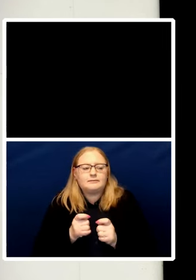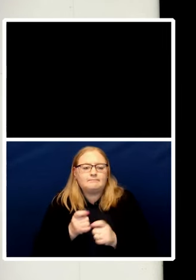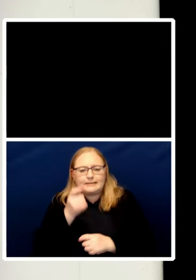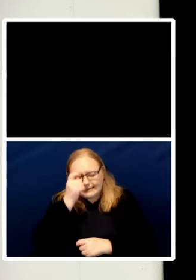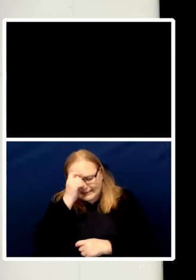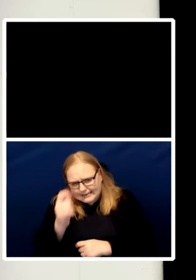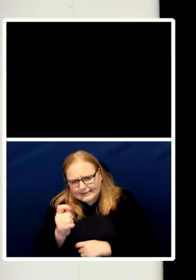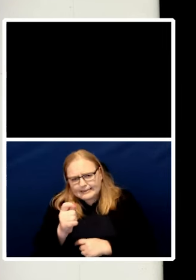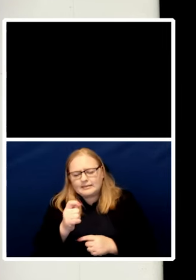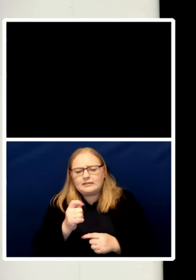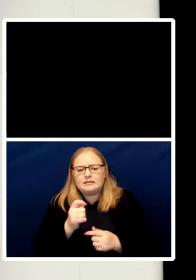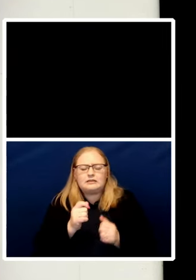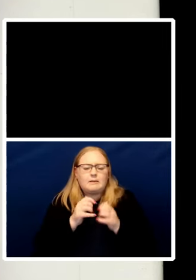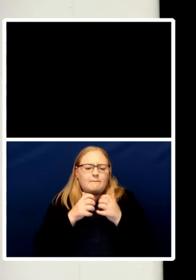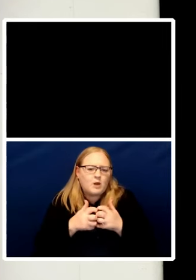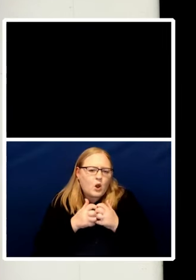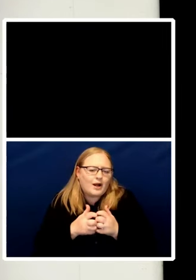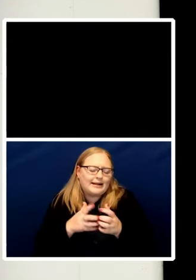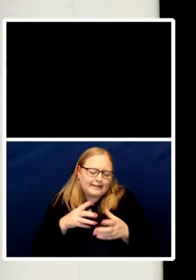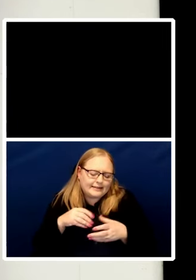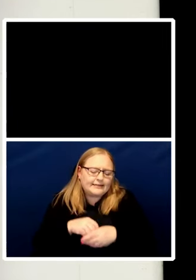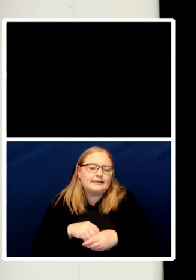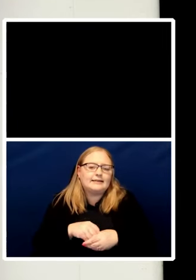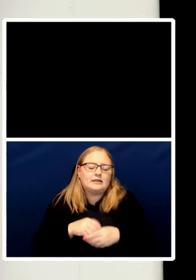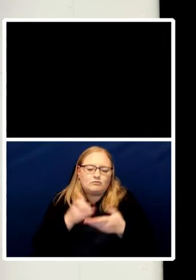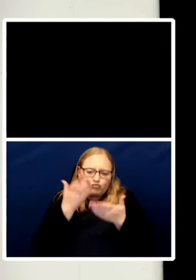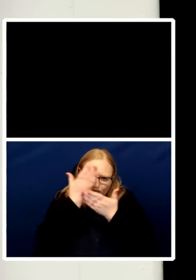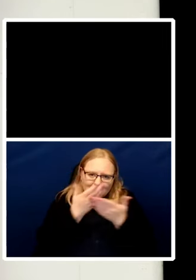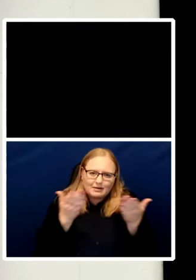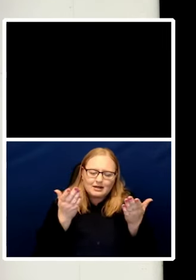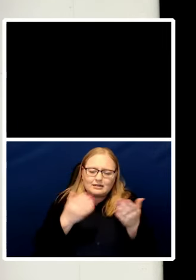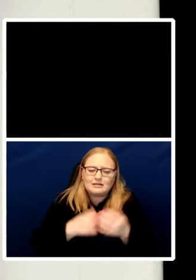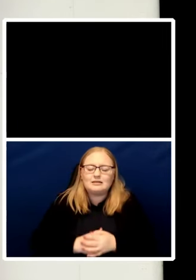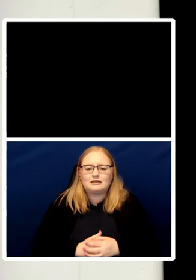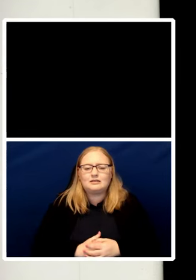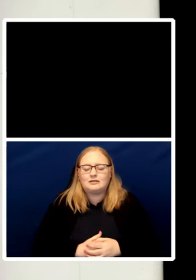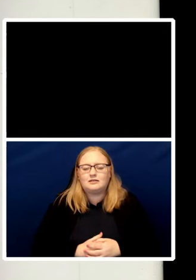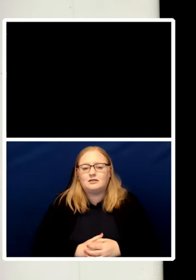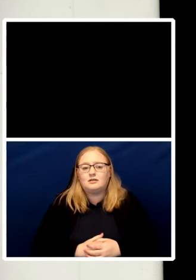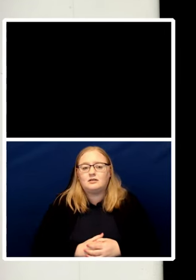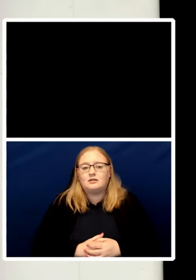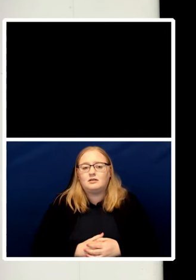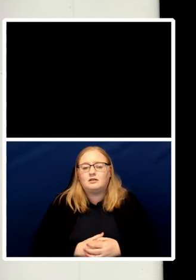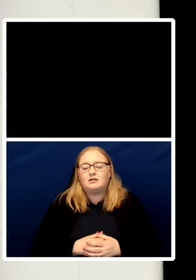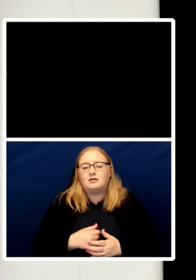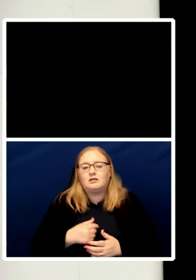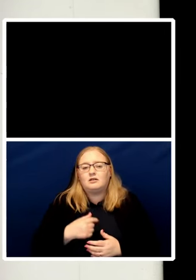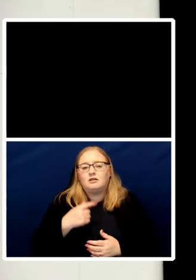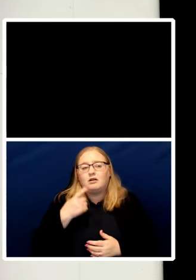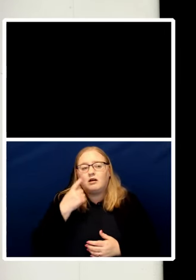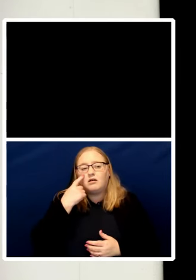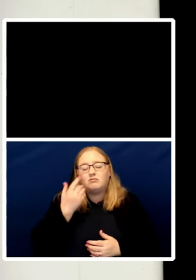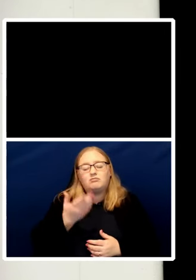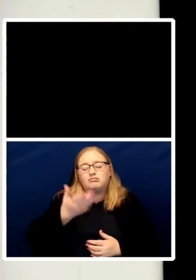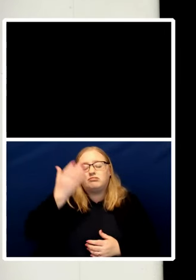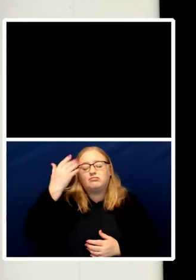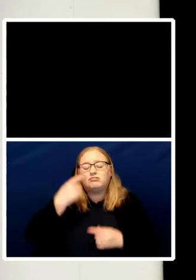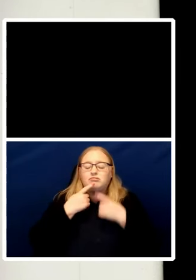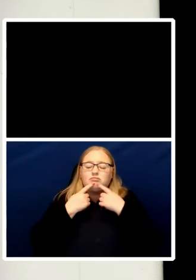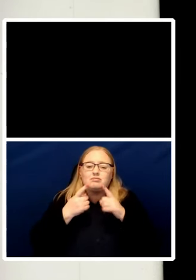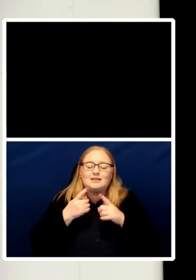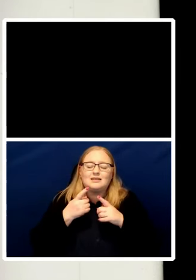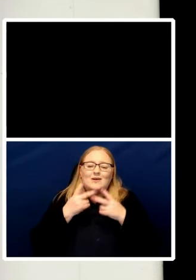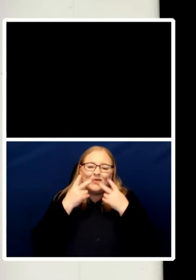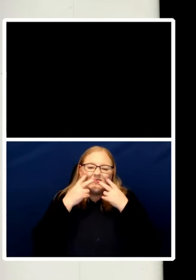I called it once years ago a visibility project and I stick by it human rights is